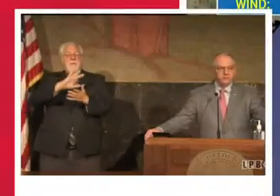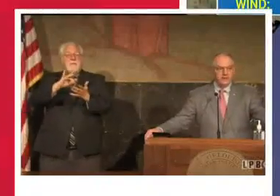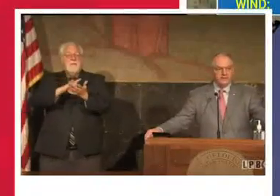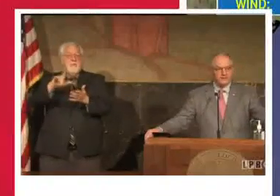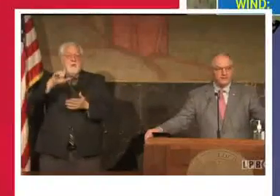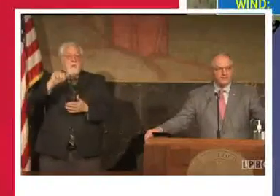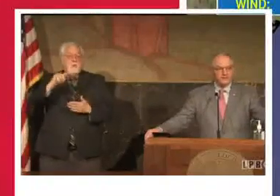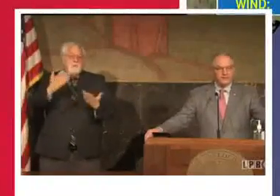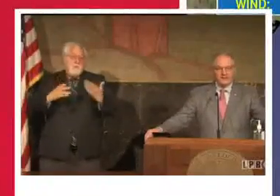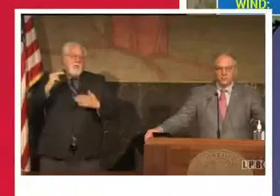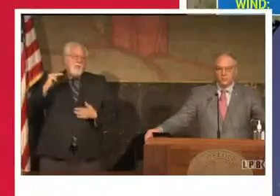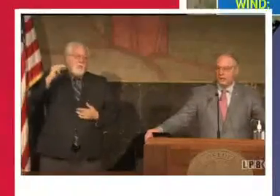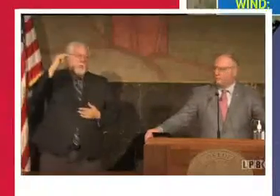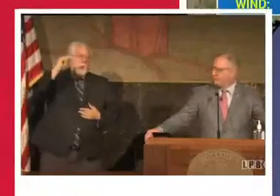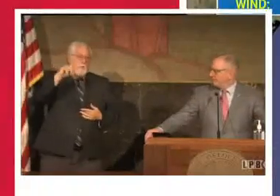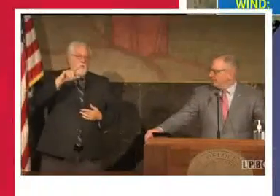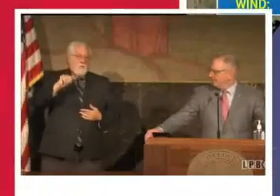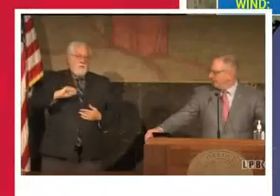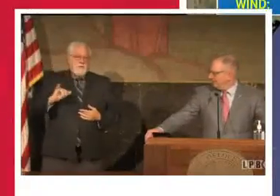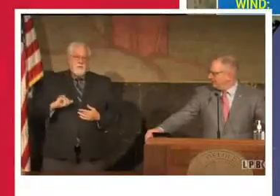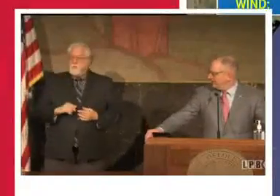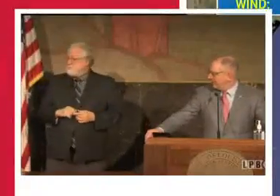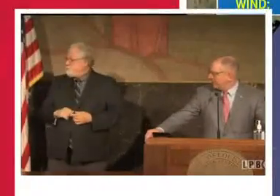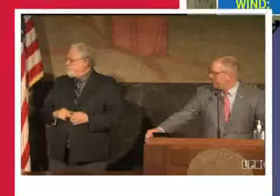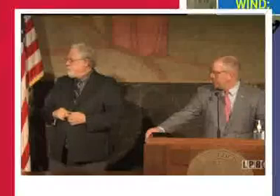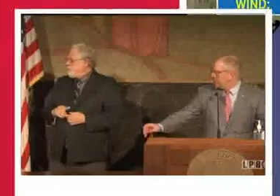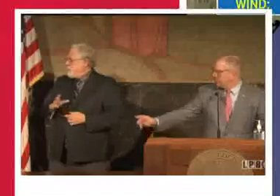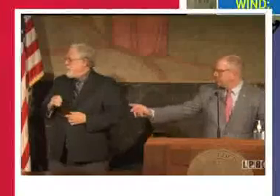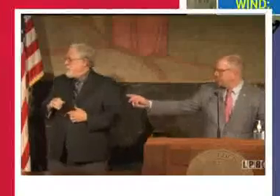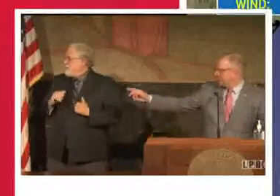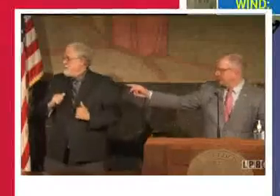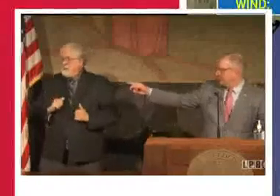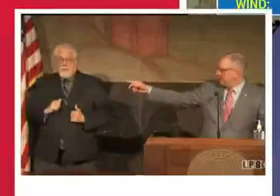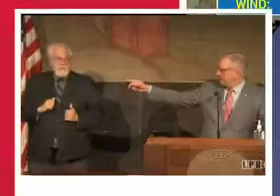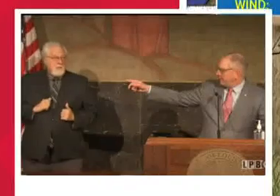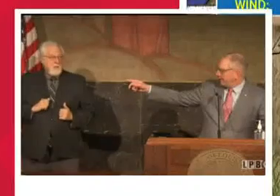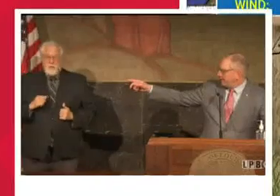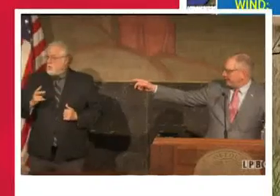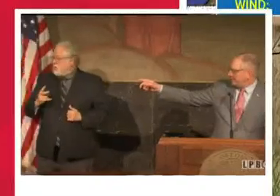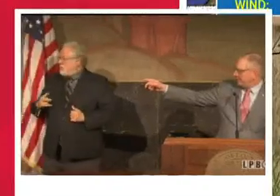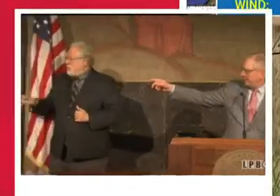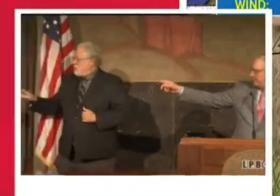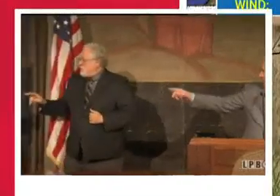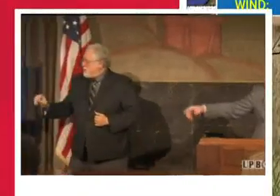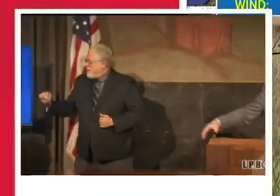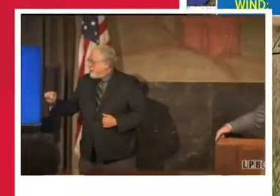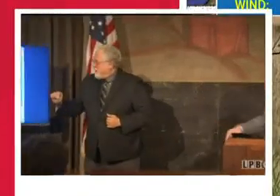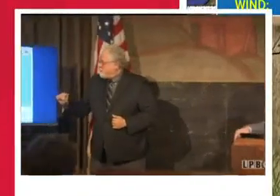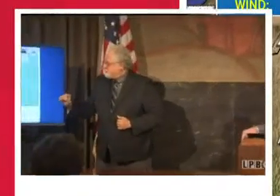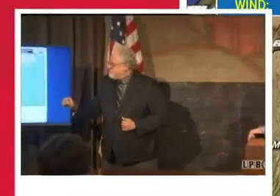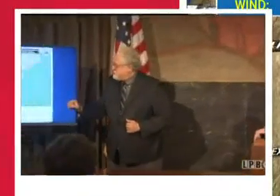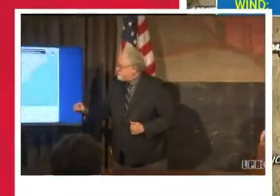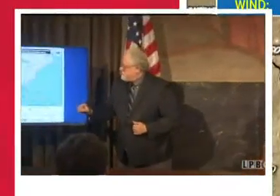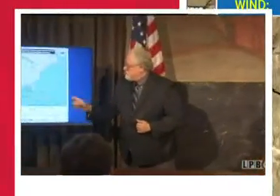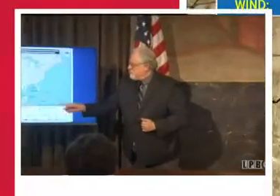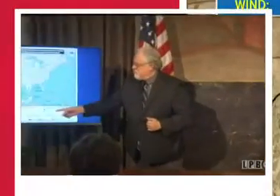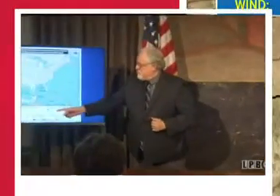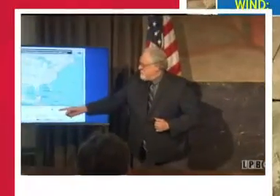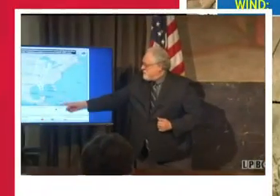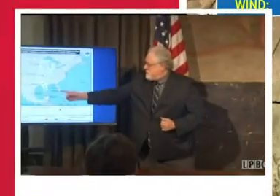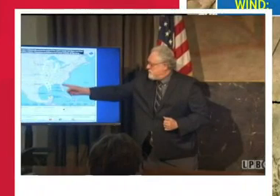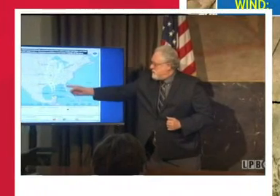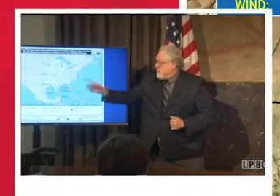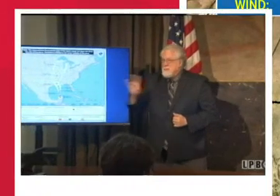Louisiana as well. In fact, you can kind of look where that S is. It's 7 o'clock Monday